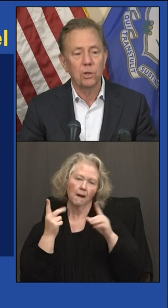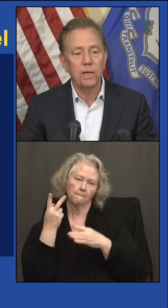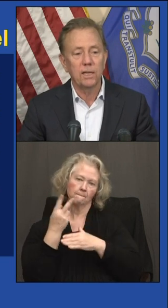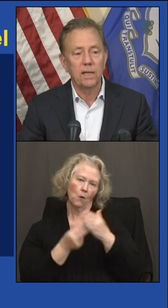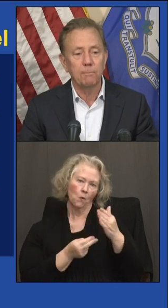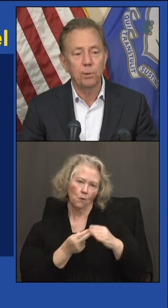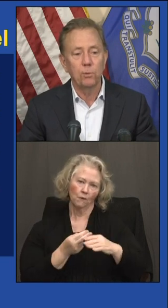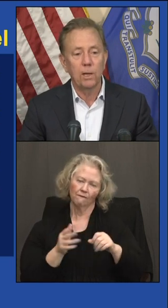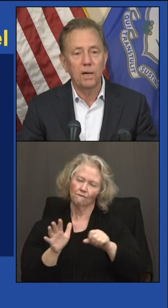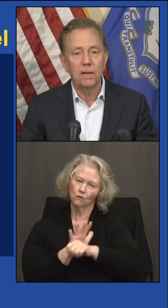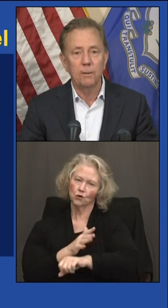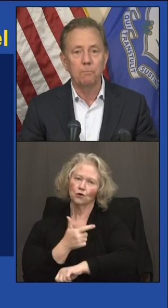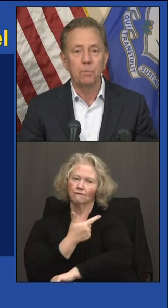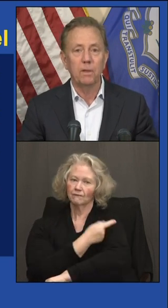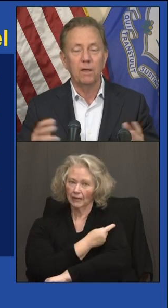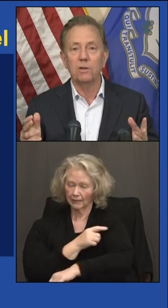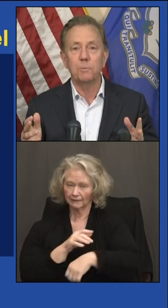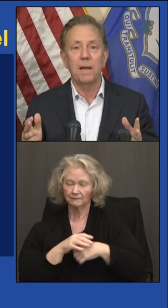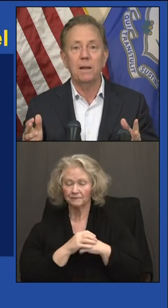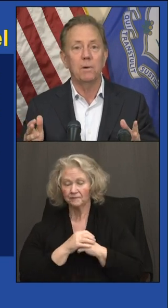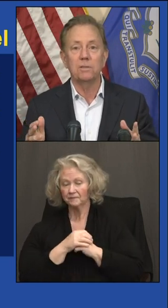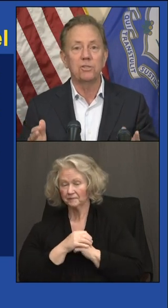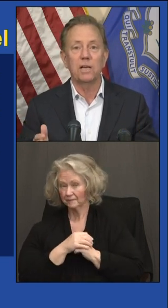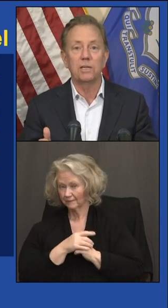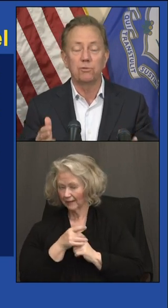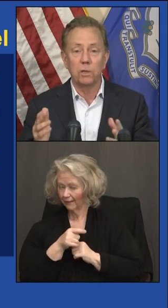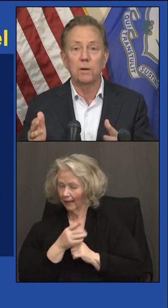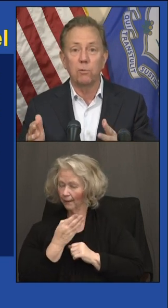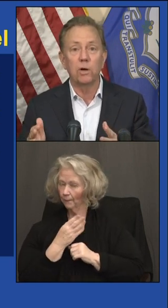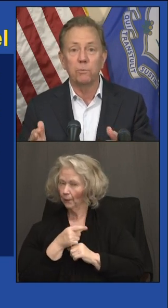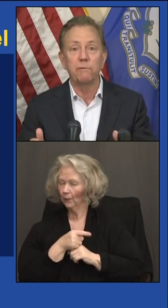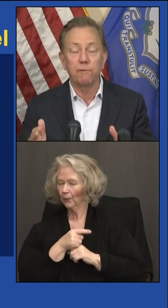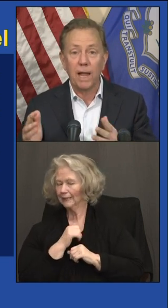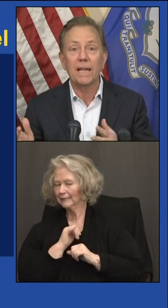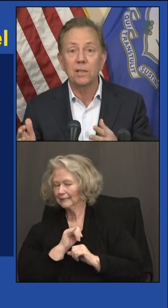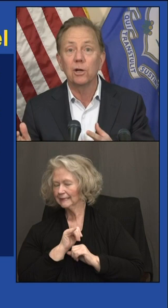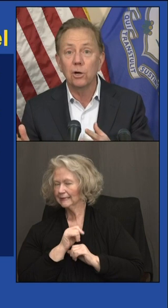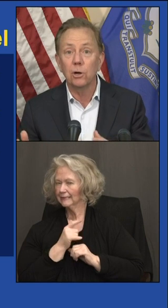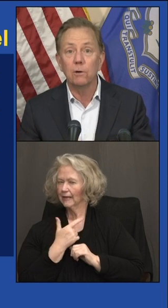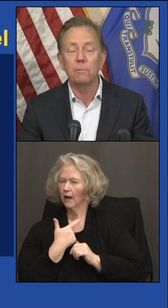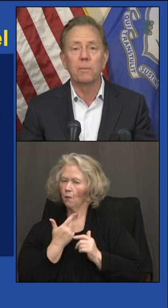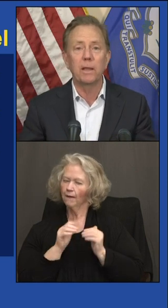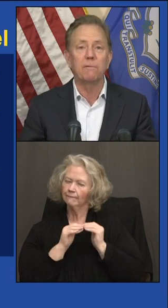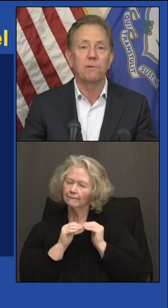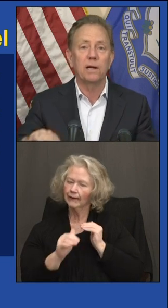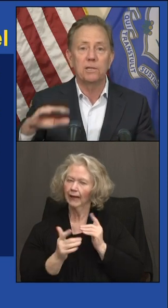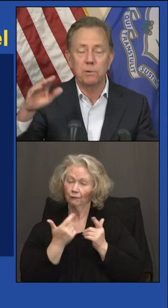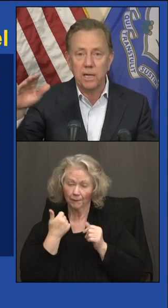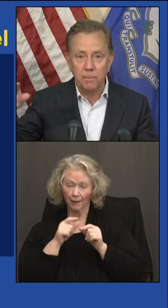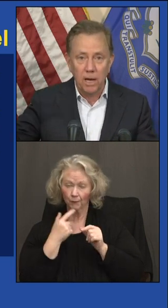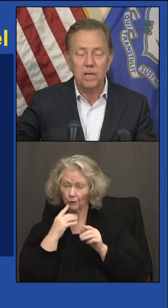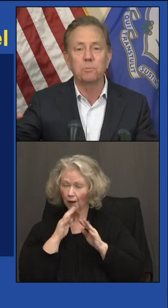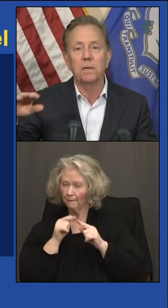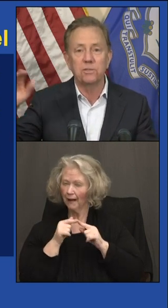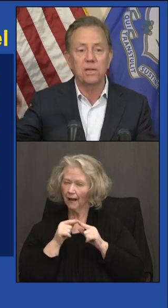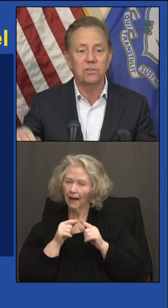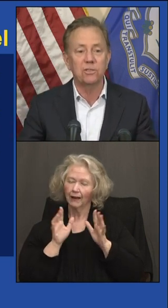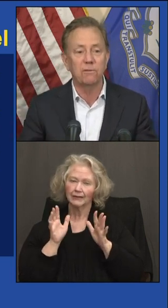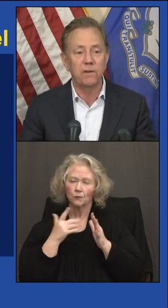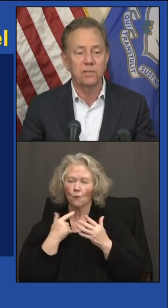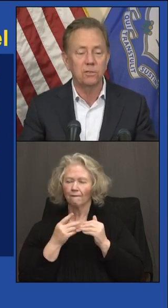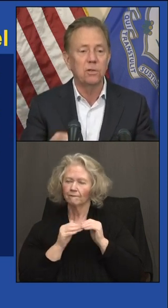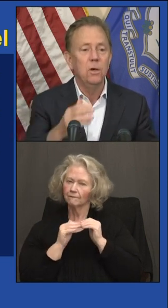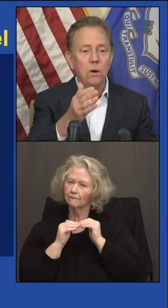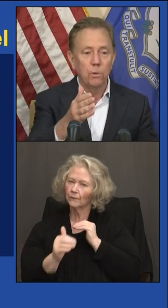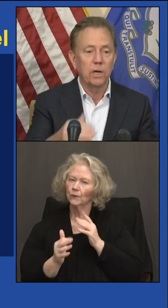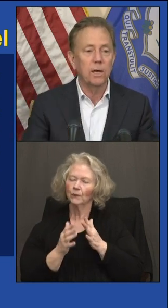just looking at that blue line. And, you I spent eight months saying it's really important we flatten the curve. Remember that phrase when it came to hospitalizations